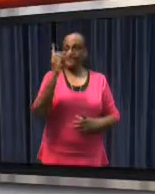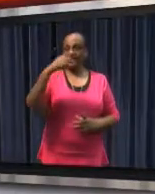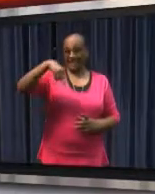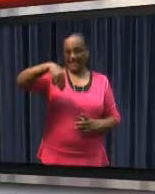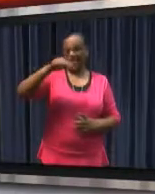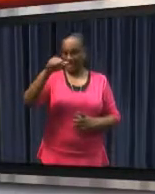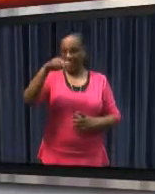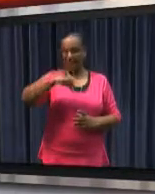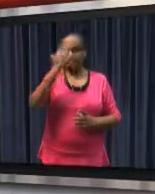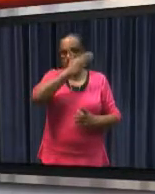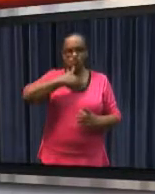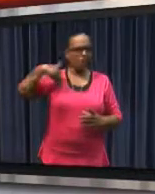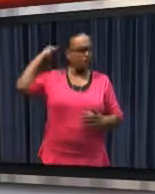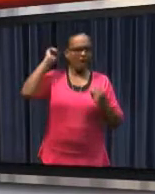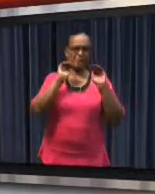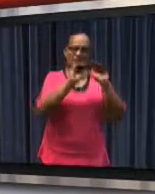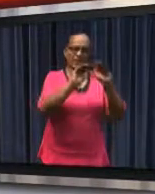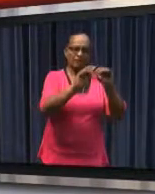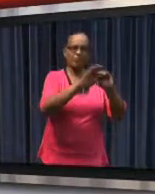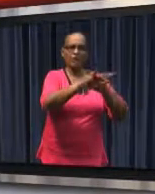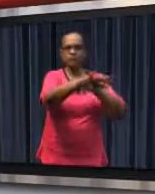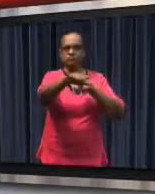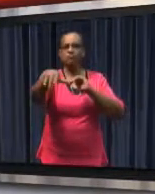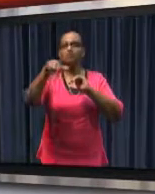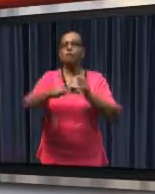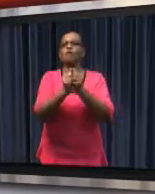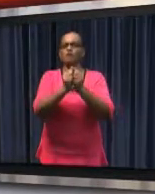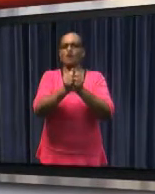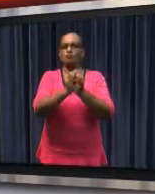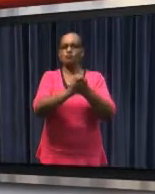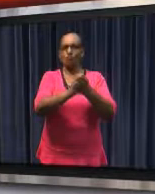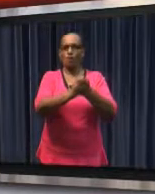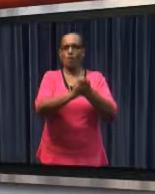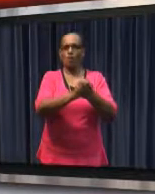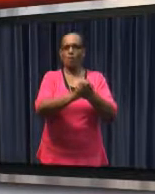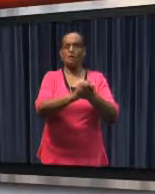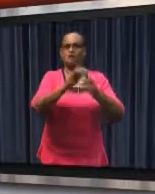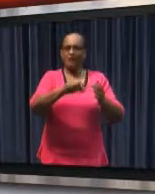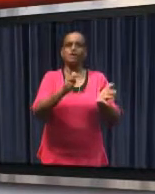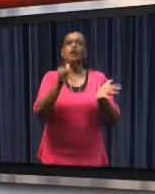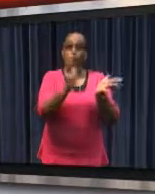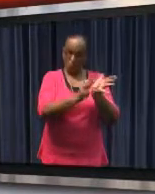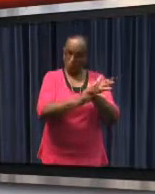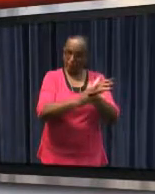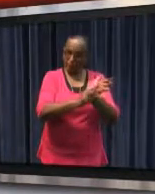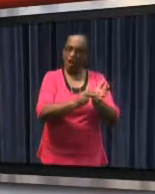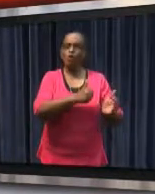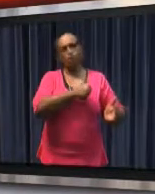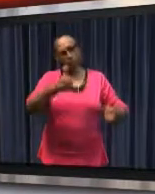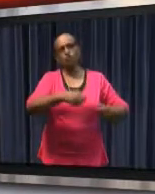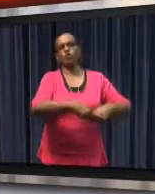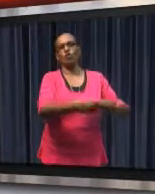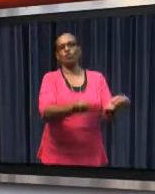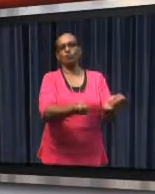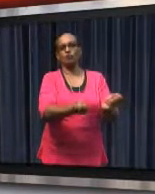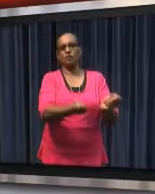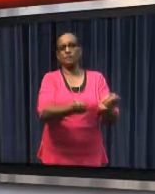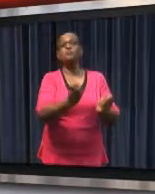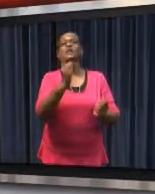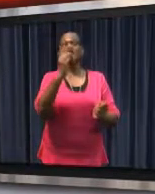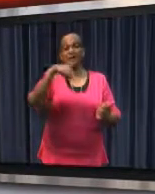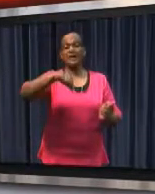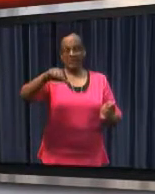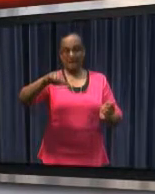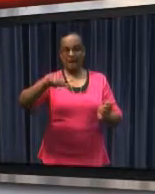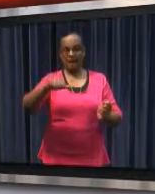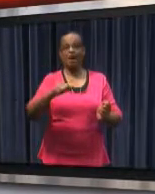The National Assembly of Suriname D.N.A. wants to maintain the flow of information in order to carry out its